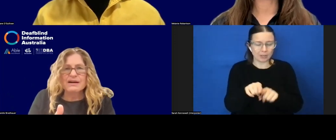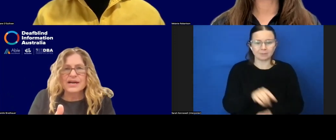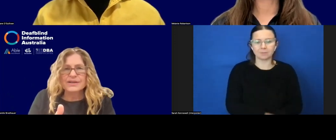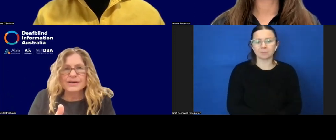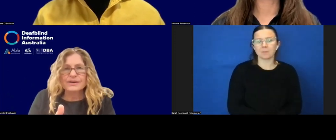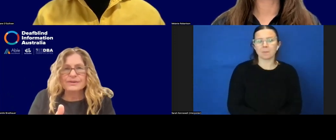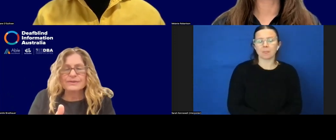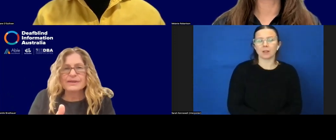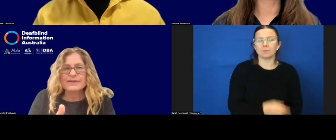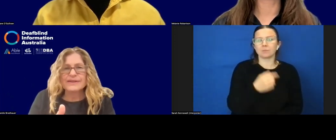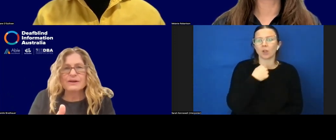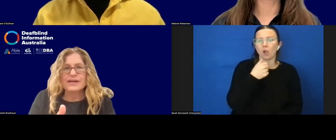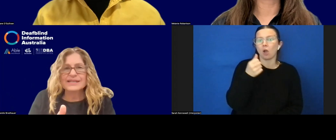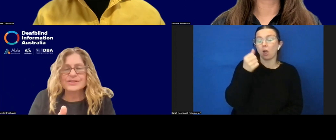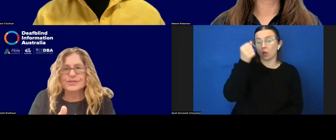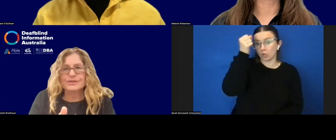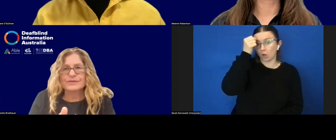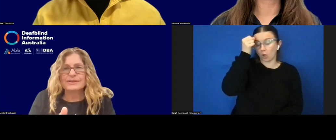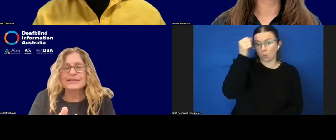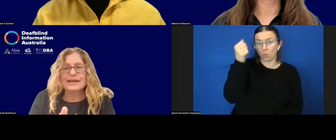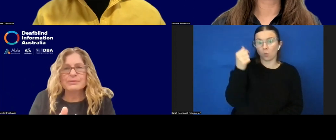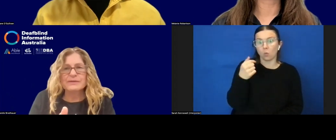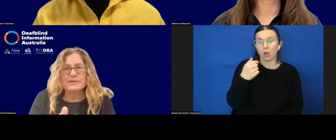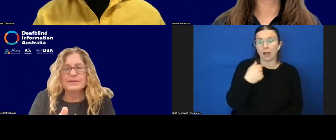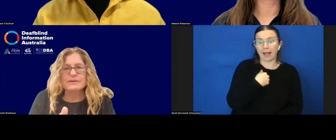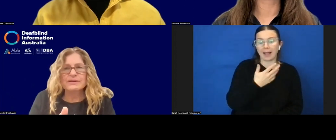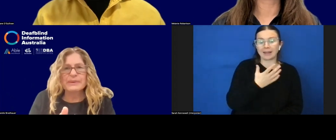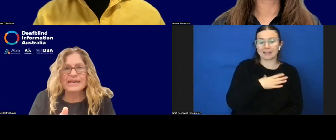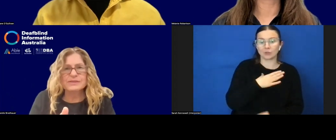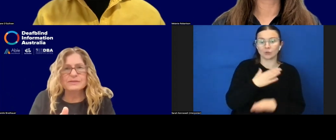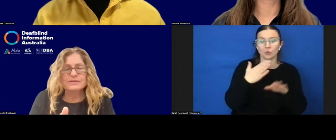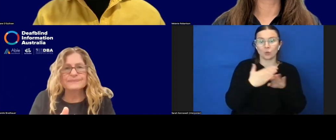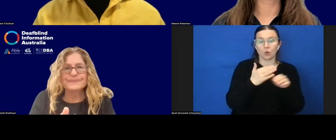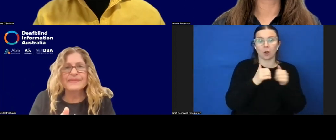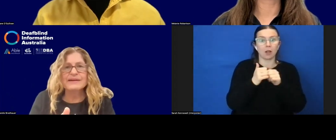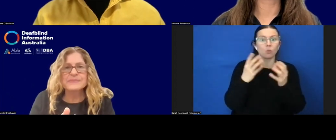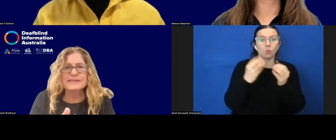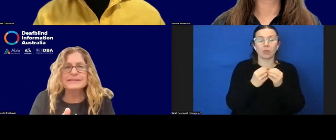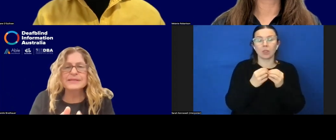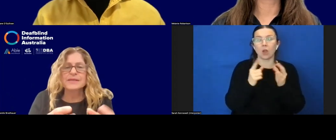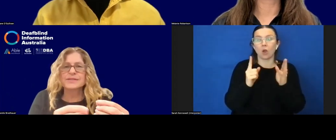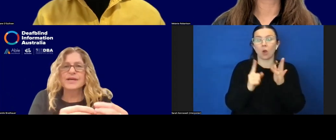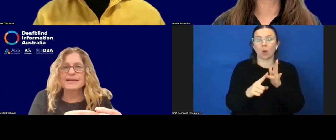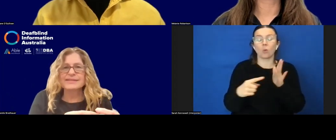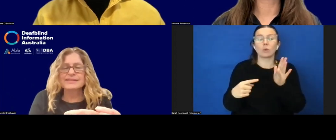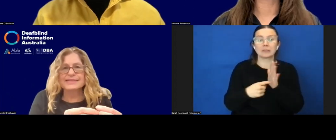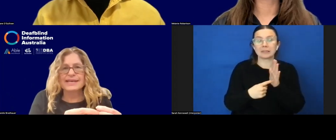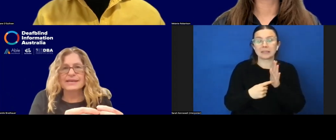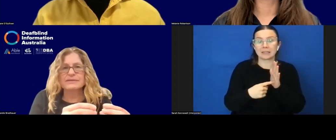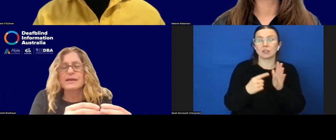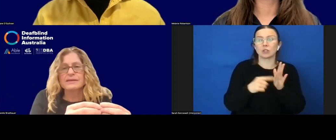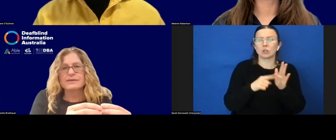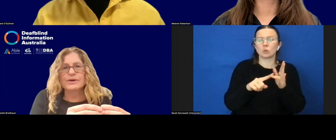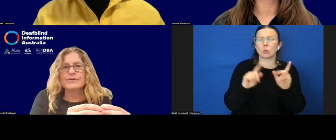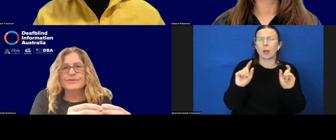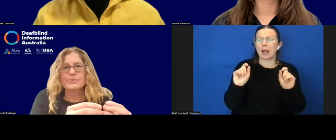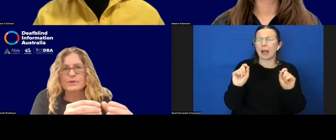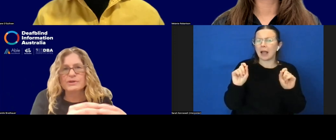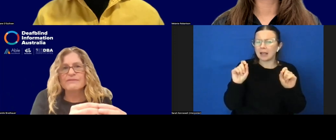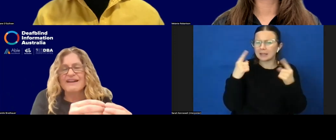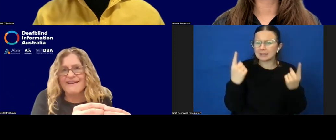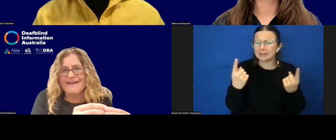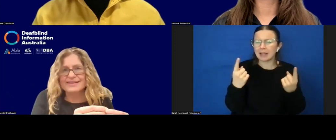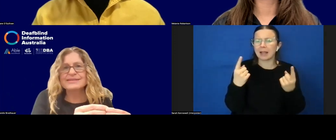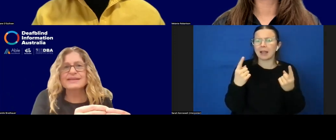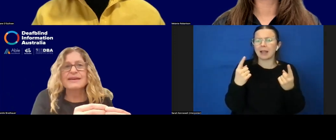I know that I need to collaborate with an occupational therapist to understand, you know, the